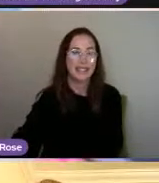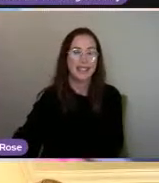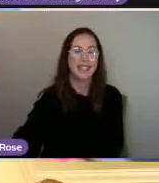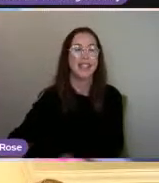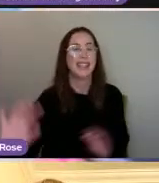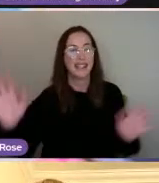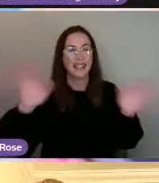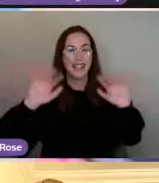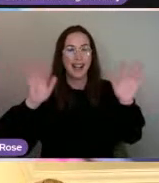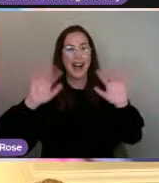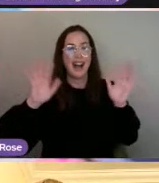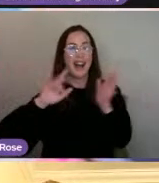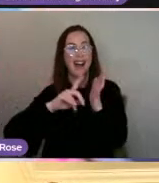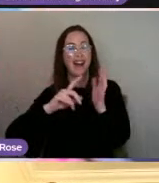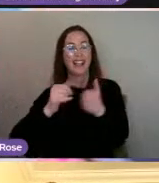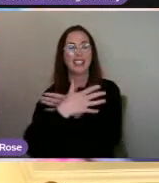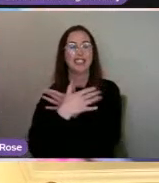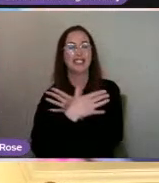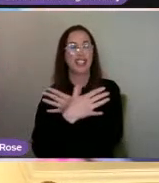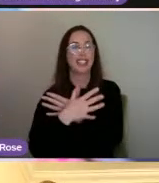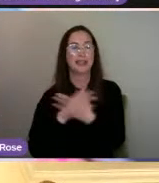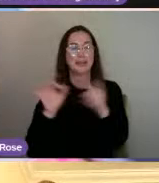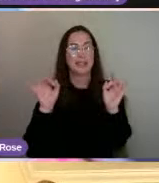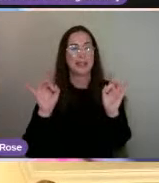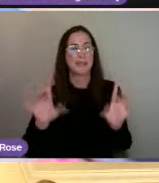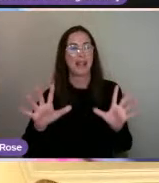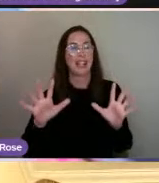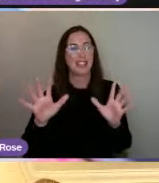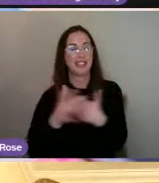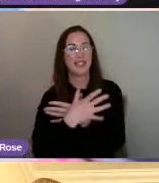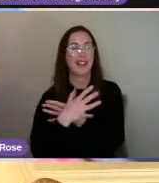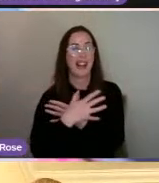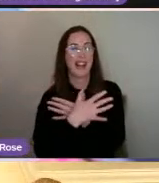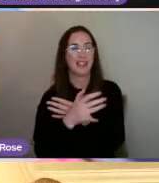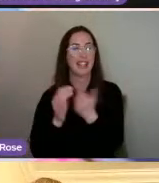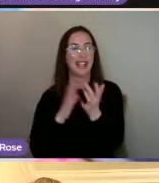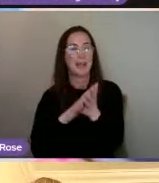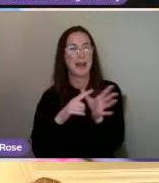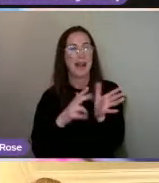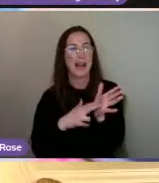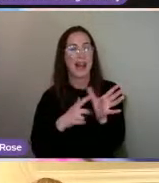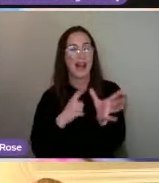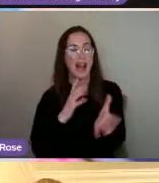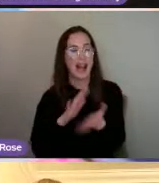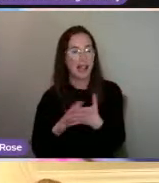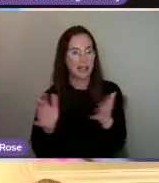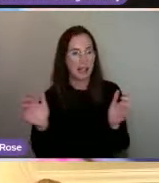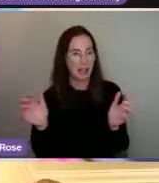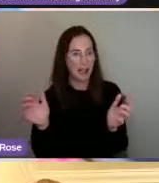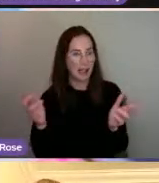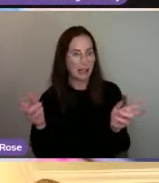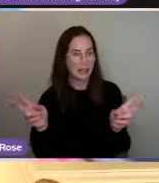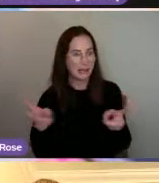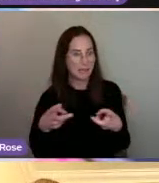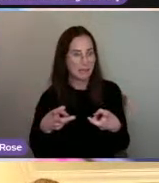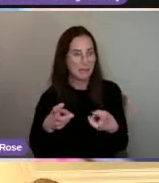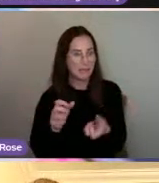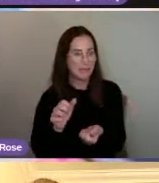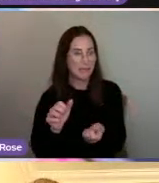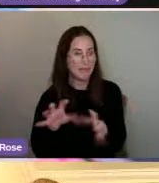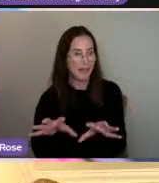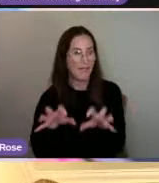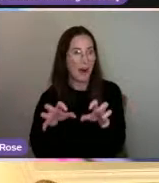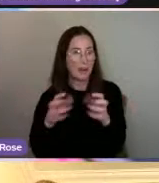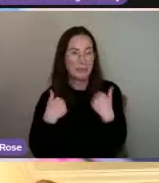Oh, yes, we are still live. But Hannah seems to have frozen for a second. So, I don't know what's